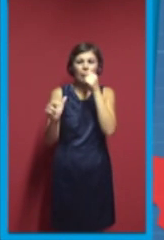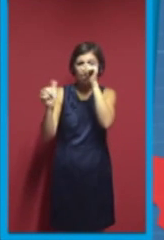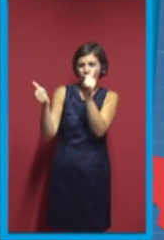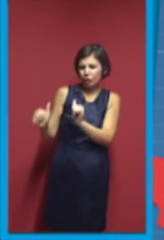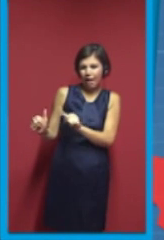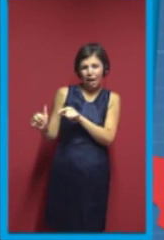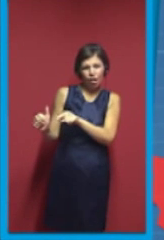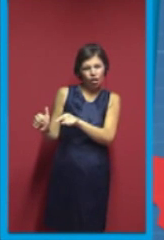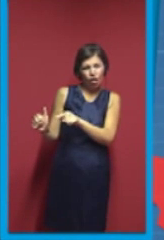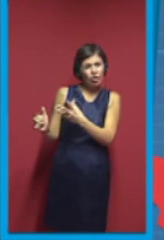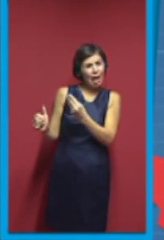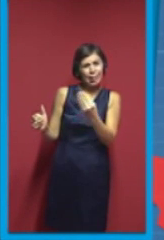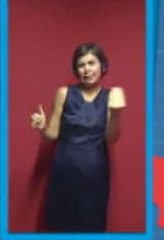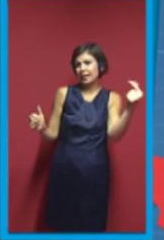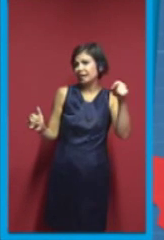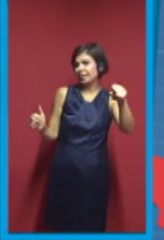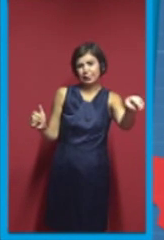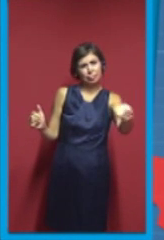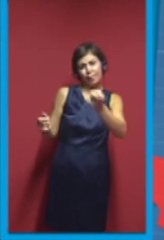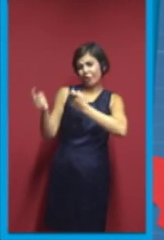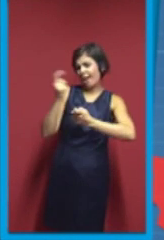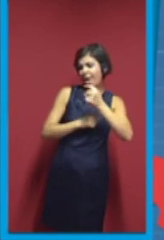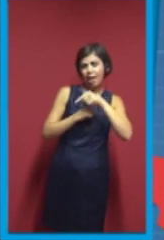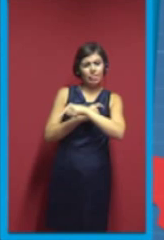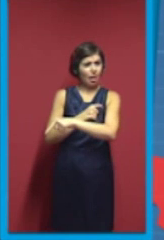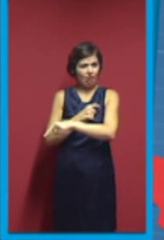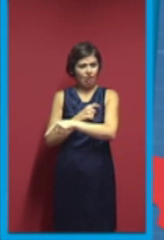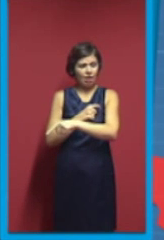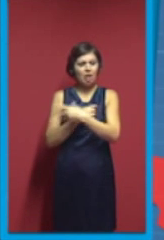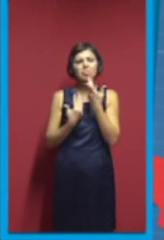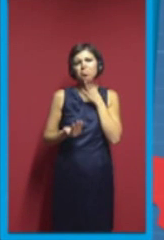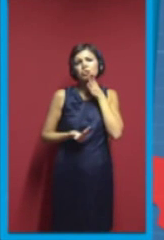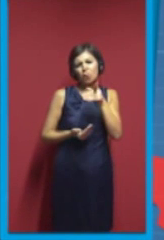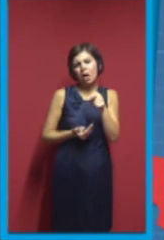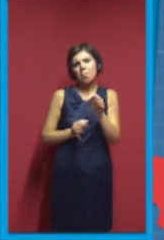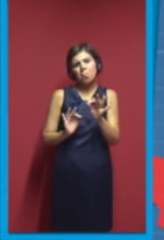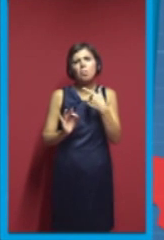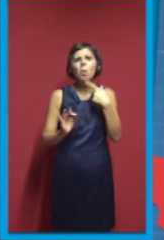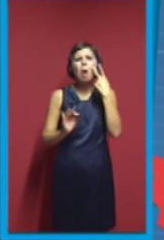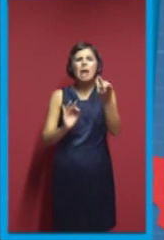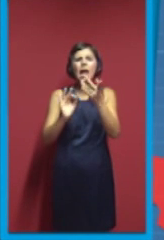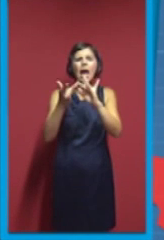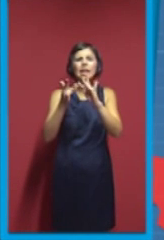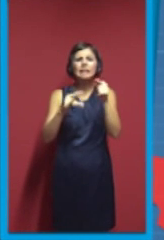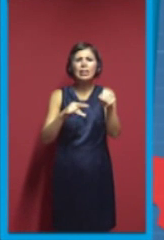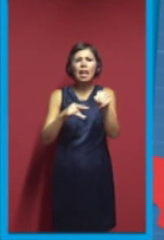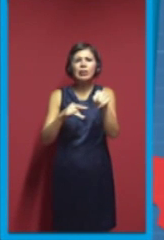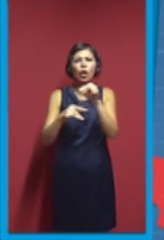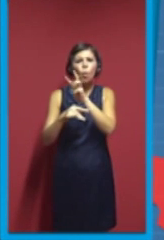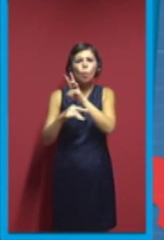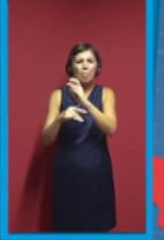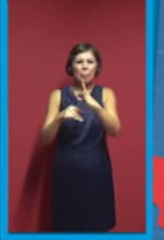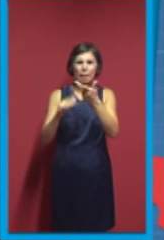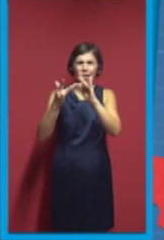this webpage at reprep.org. So, can see how diverse the community can be and how